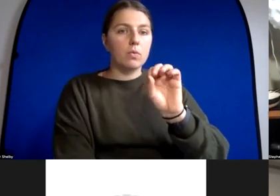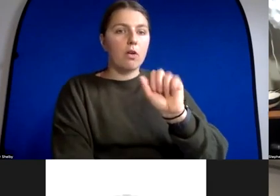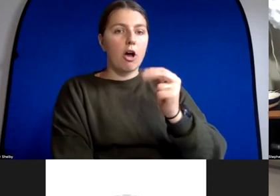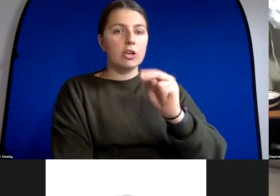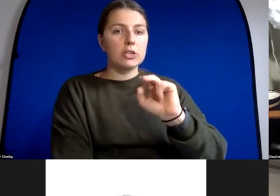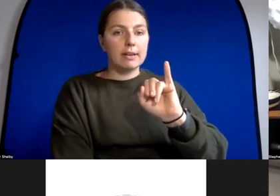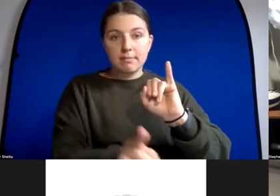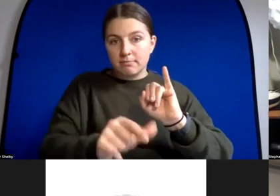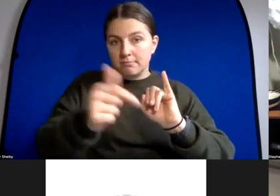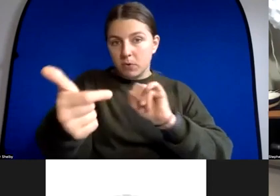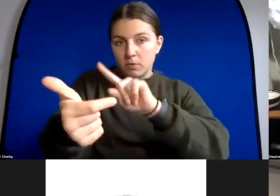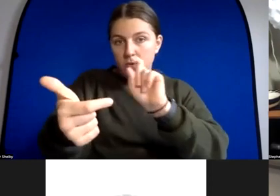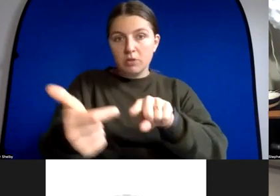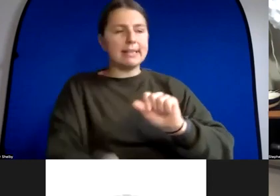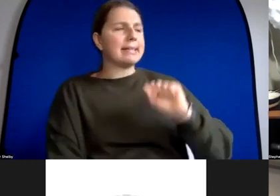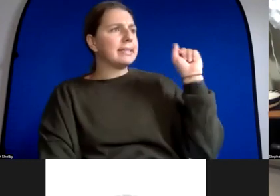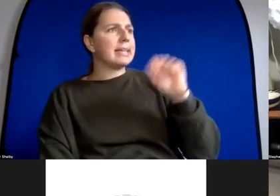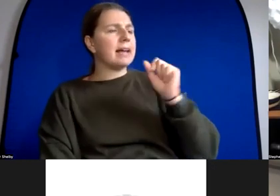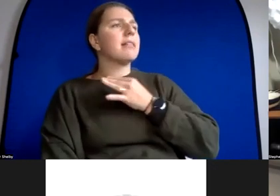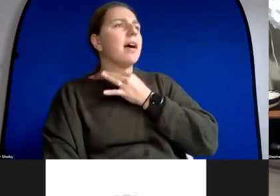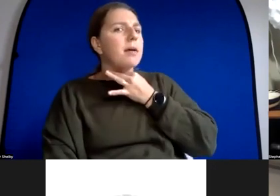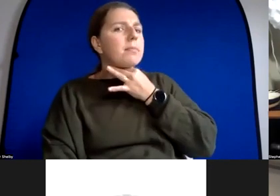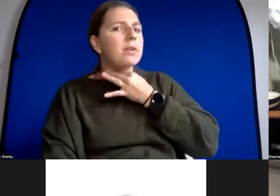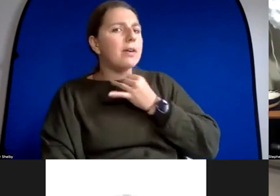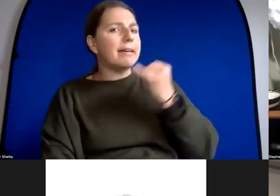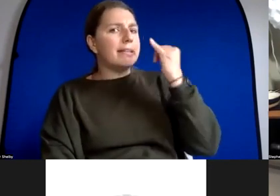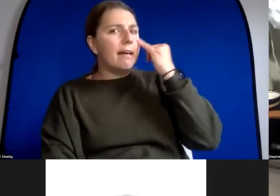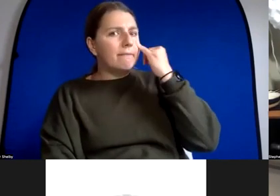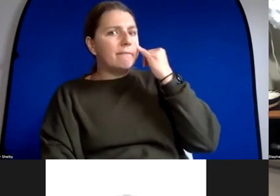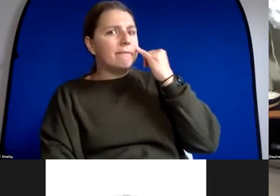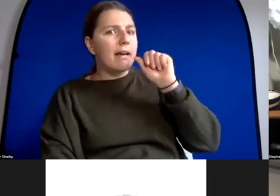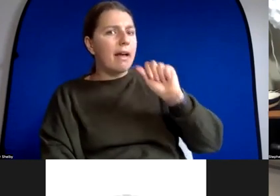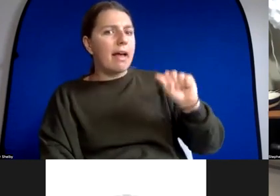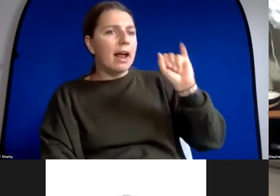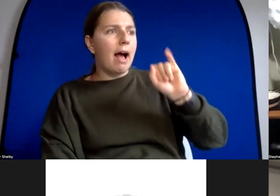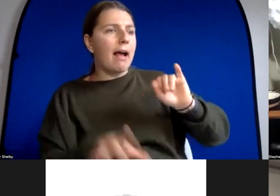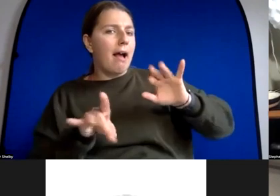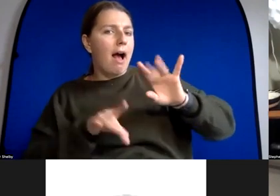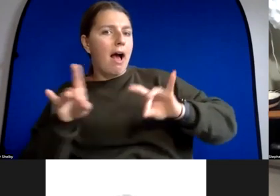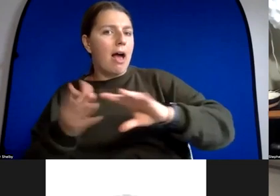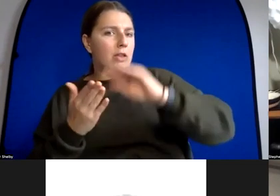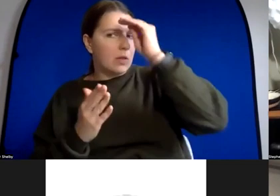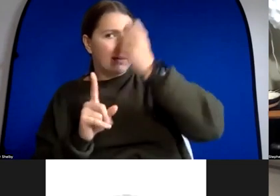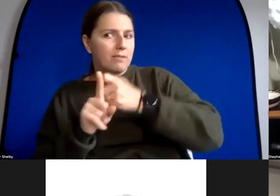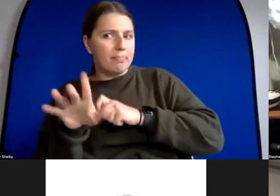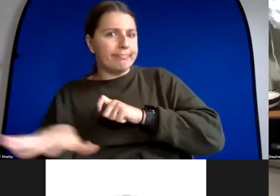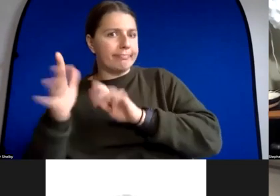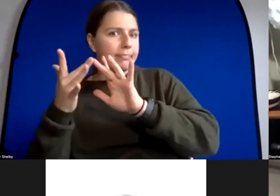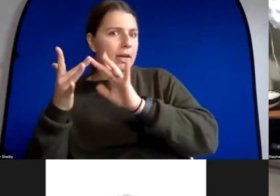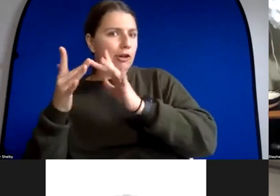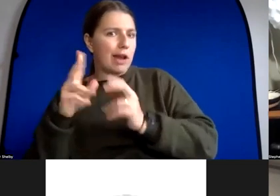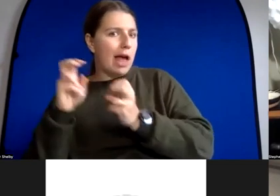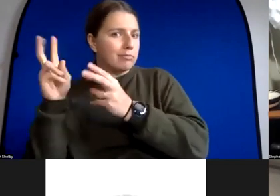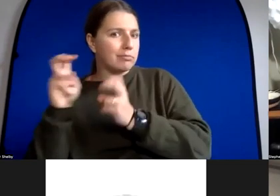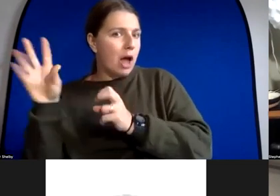if they're learning from what is on the internet and we have uh countries that hire people